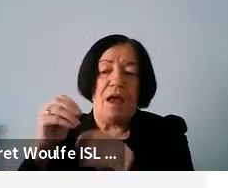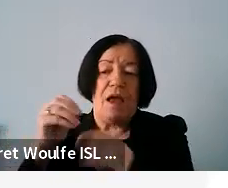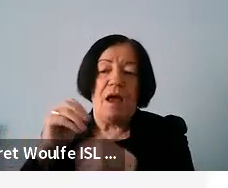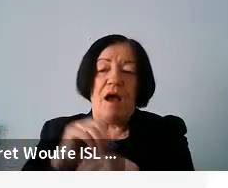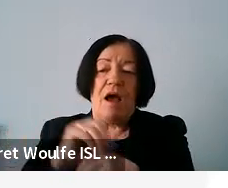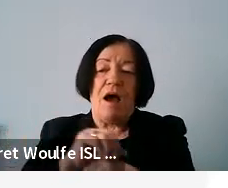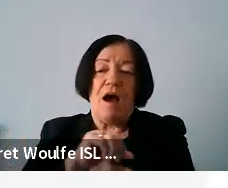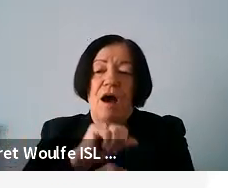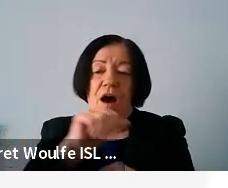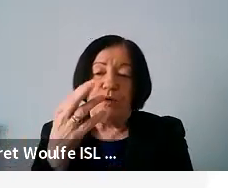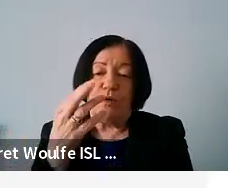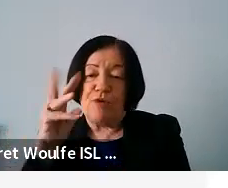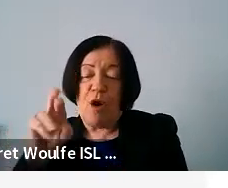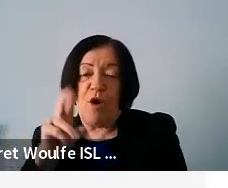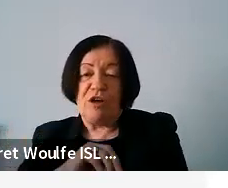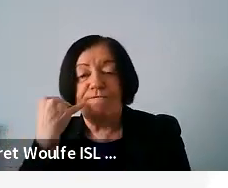or on your phone